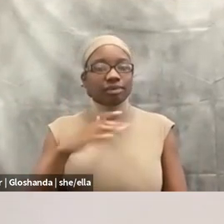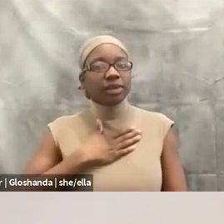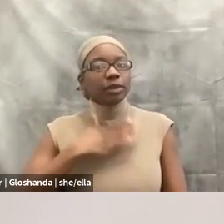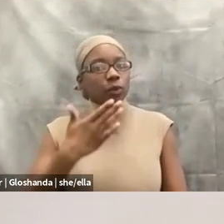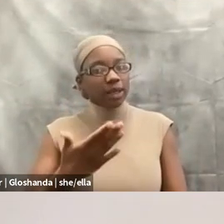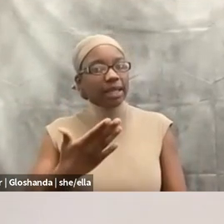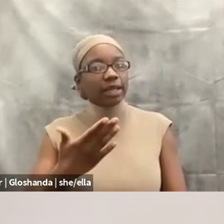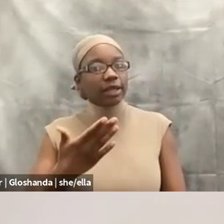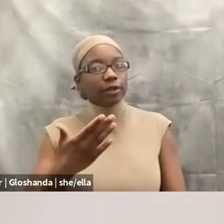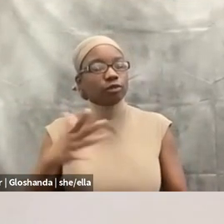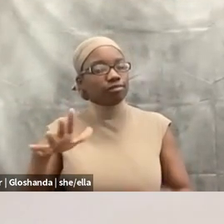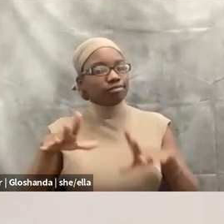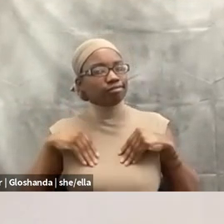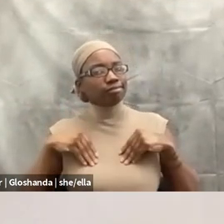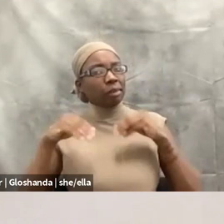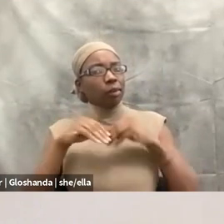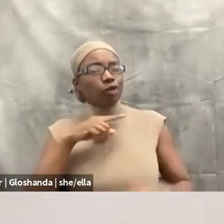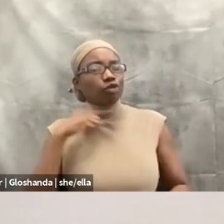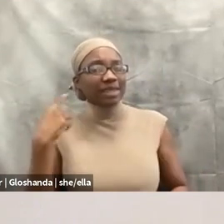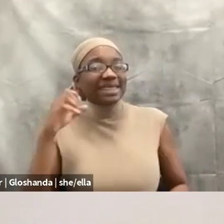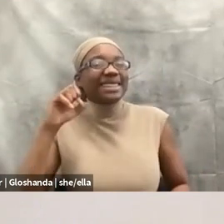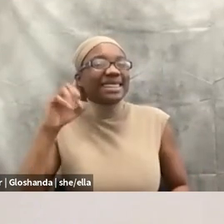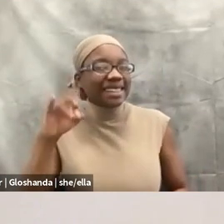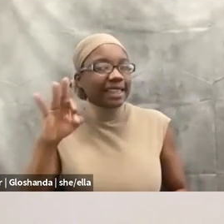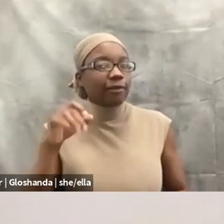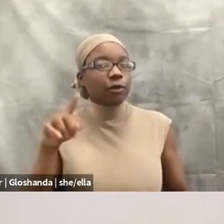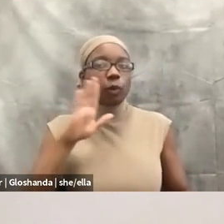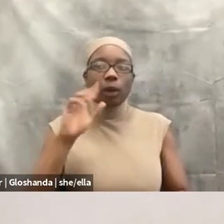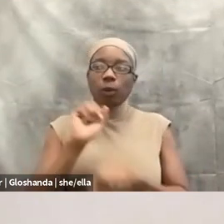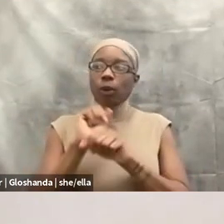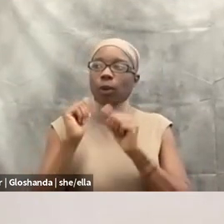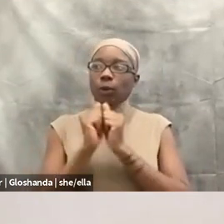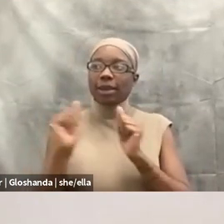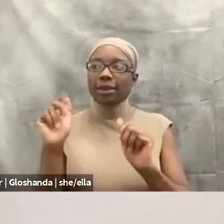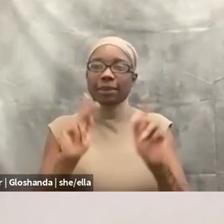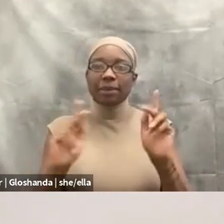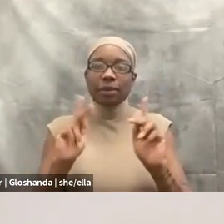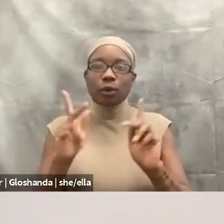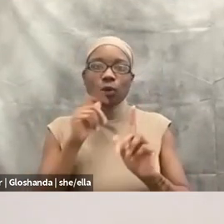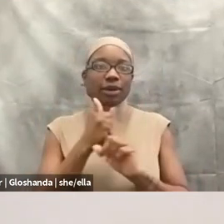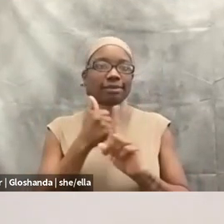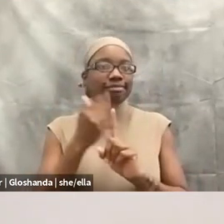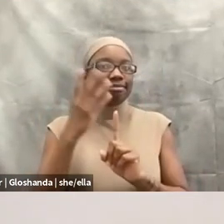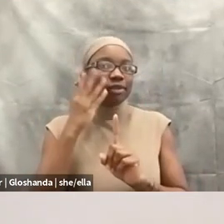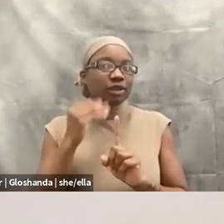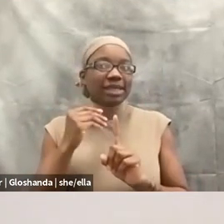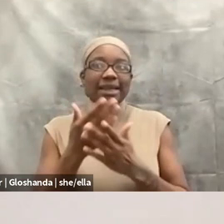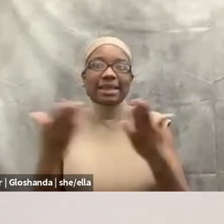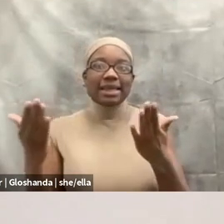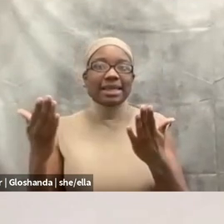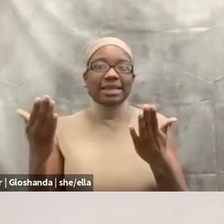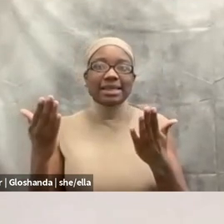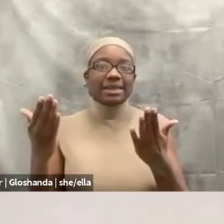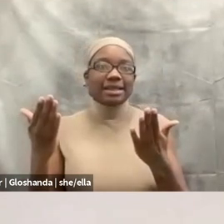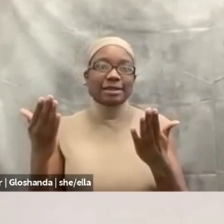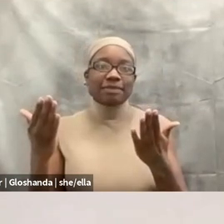uh, to take on some risk. If, if you're going to, to work with people who are experiencing things that are exposing them